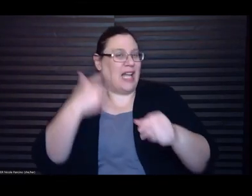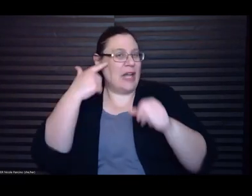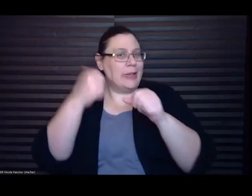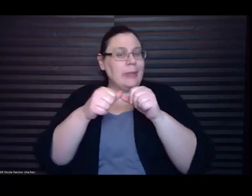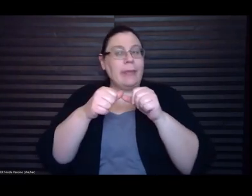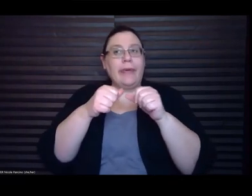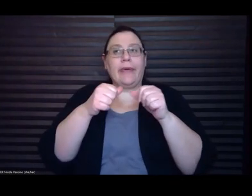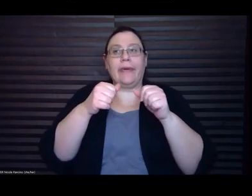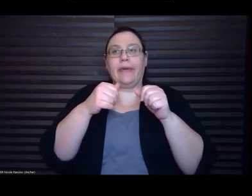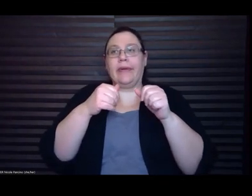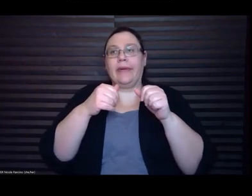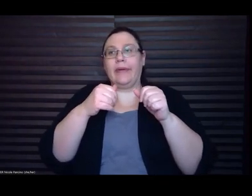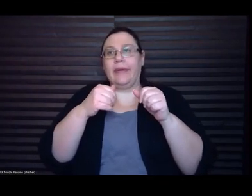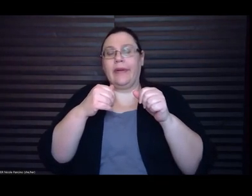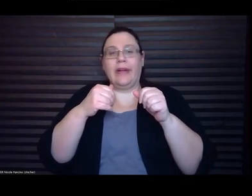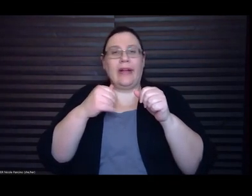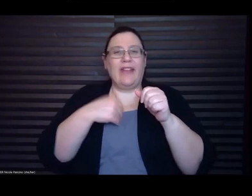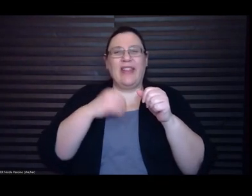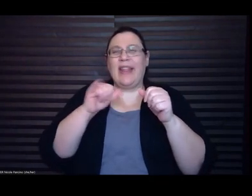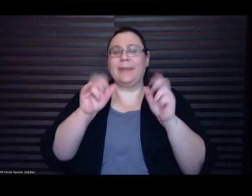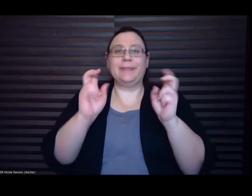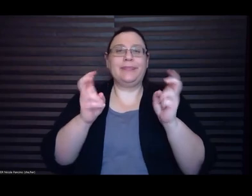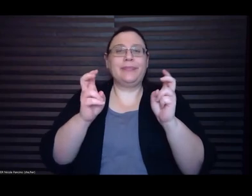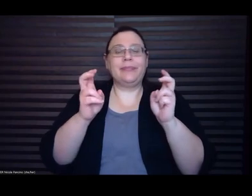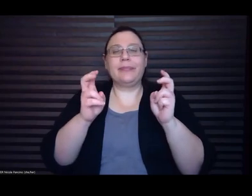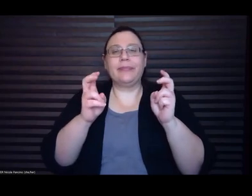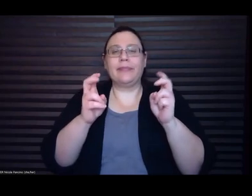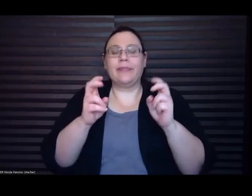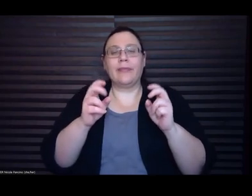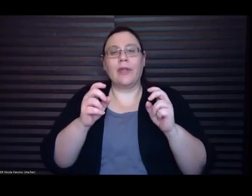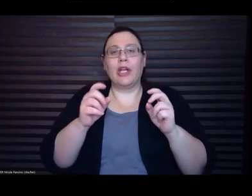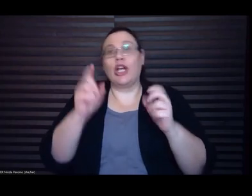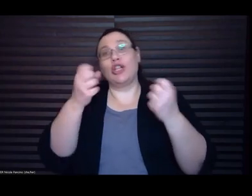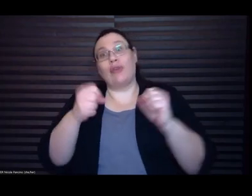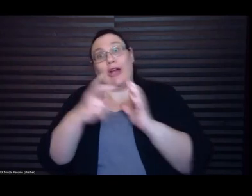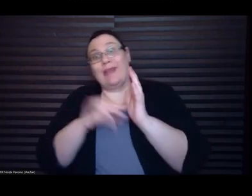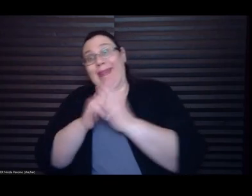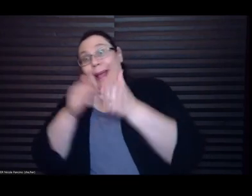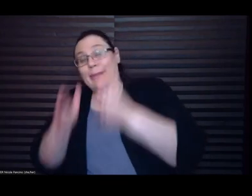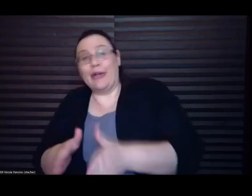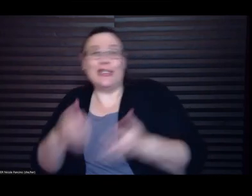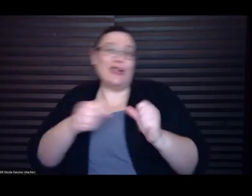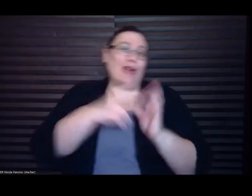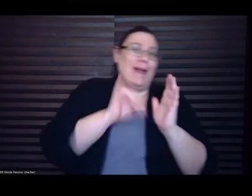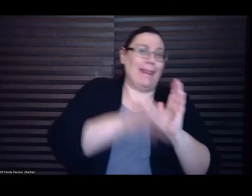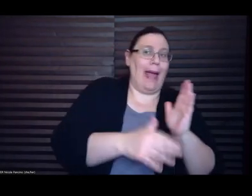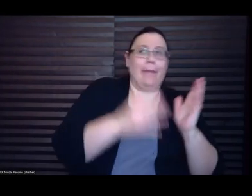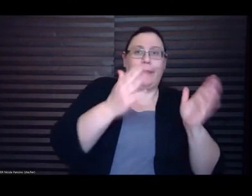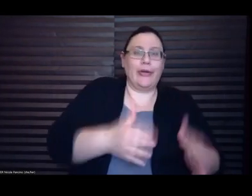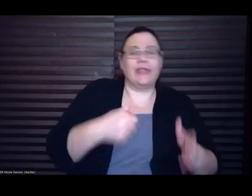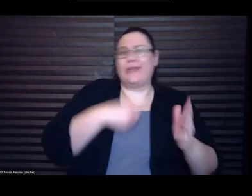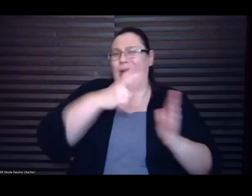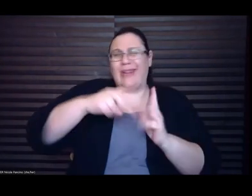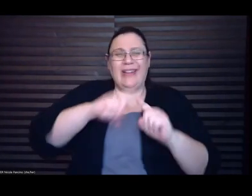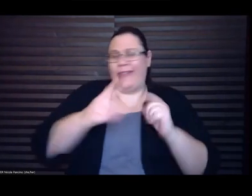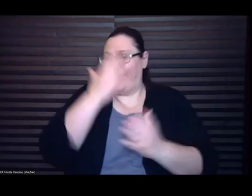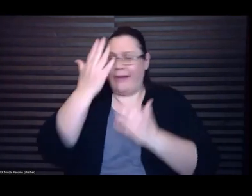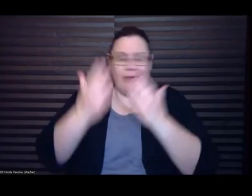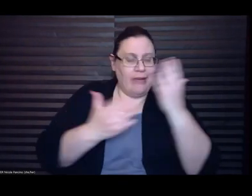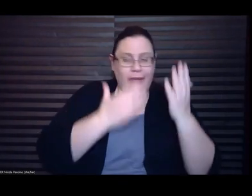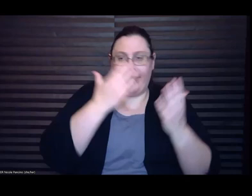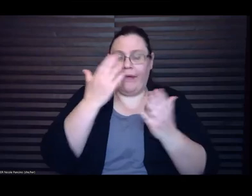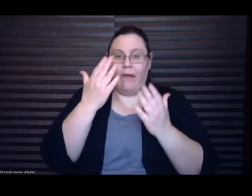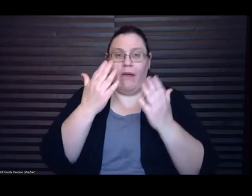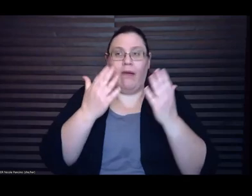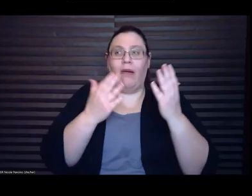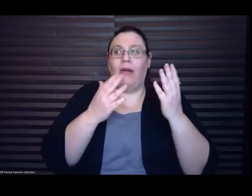like, try this person, try this person. So I was, like, reading a bunch of stuff and suddenly found myself, like, really thinking a lot about genre and, like, kind of the rest is history. And so I began